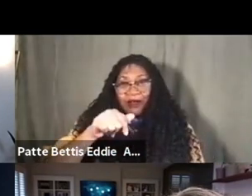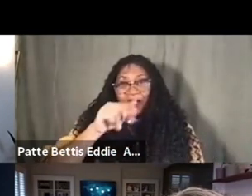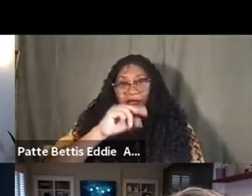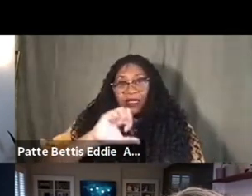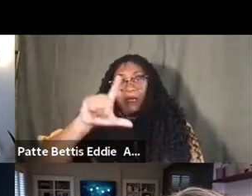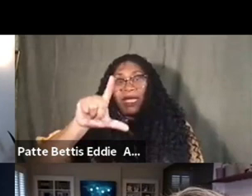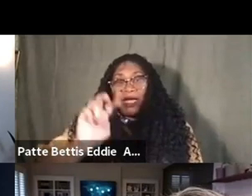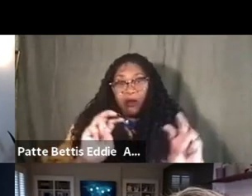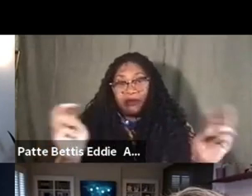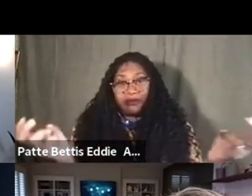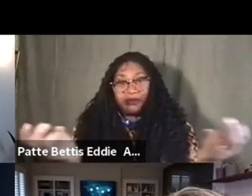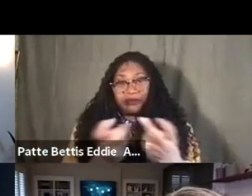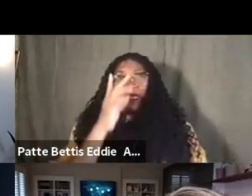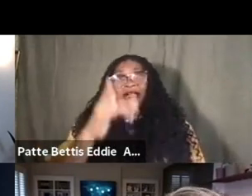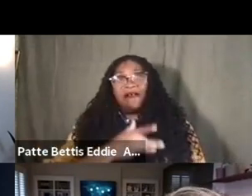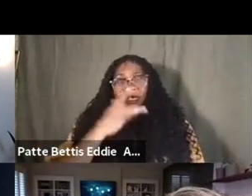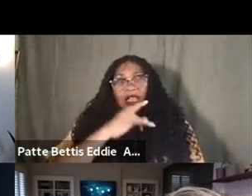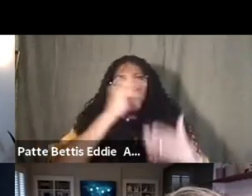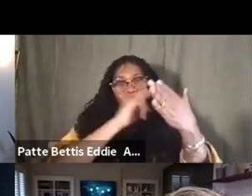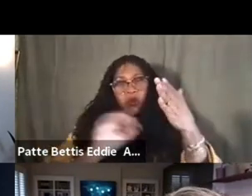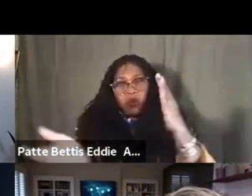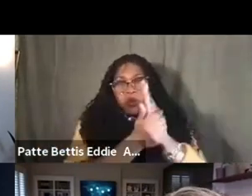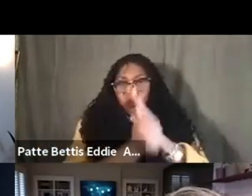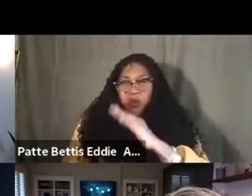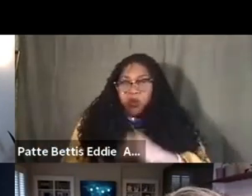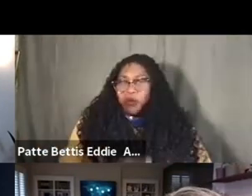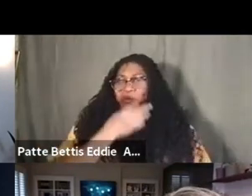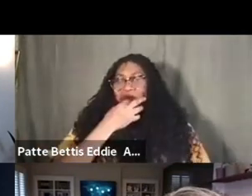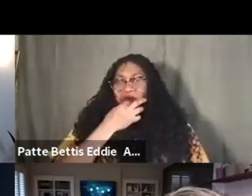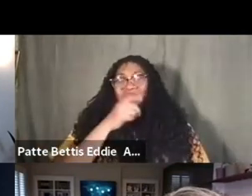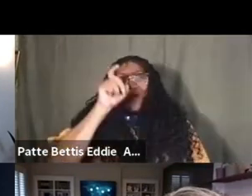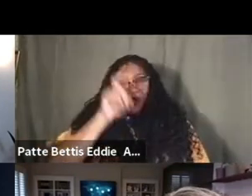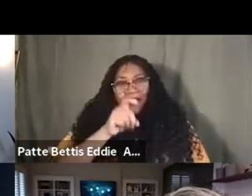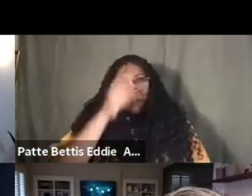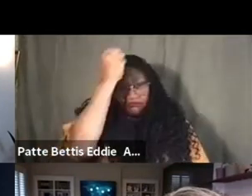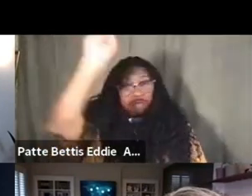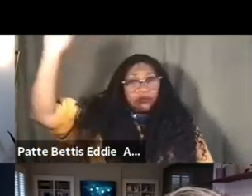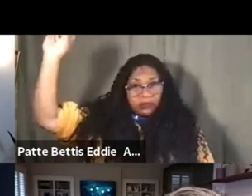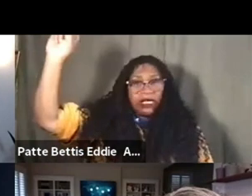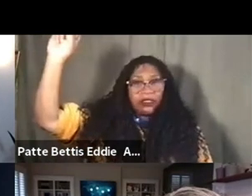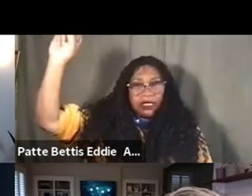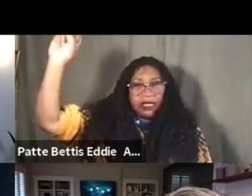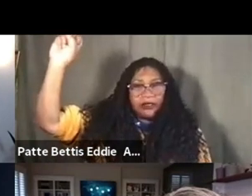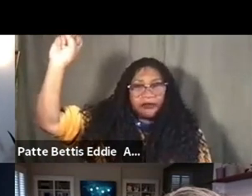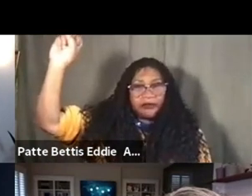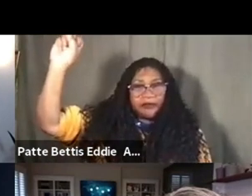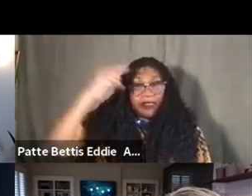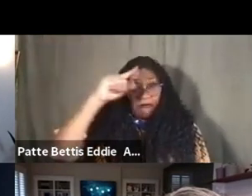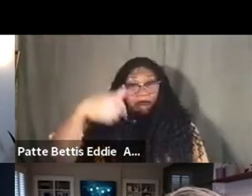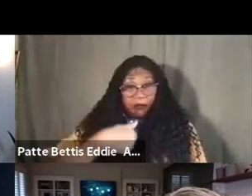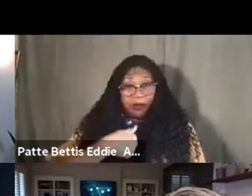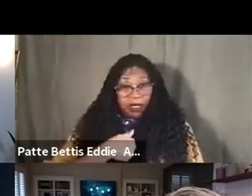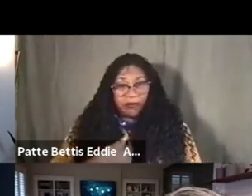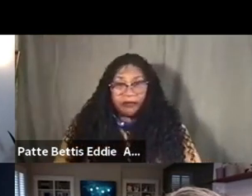that as an artist, you have to take a stand, and, and I, for me, I